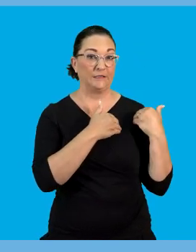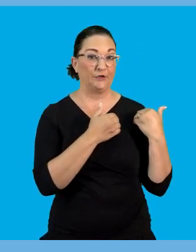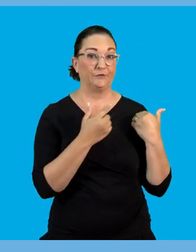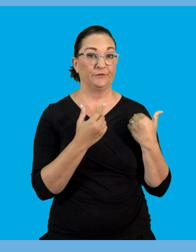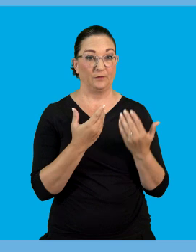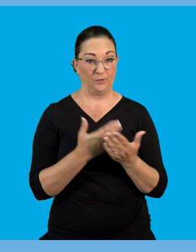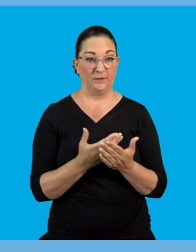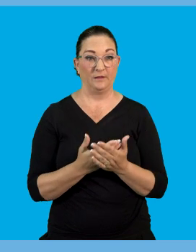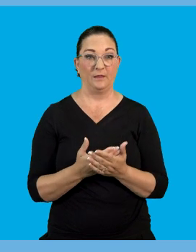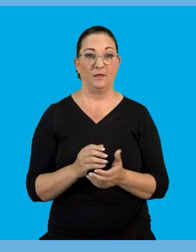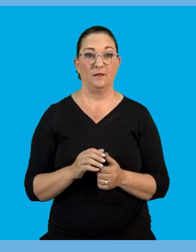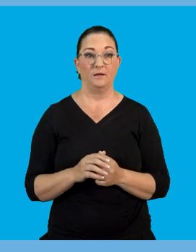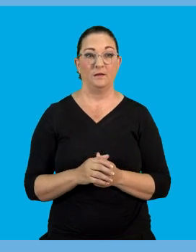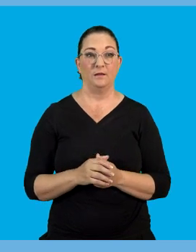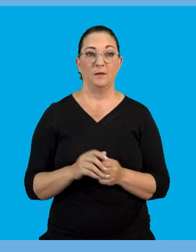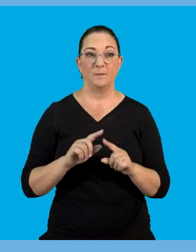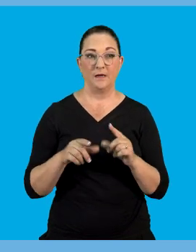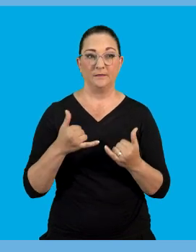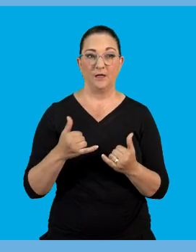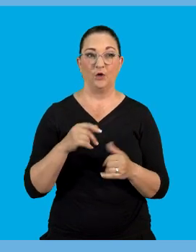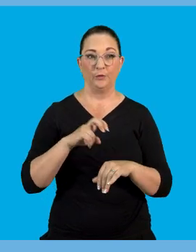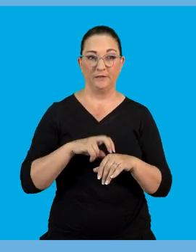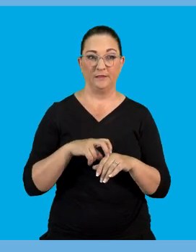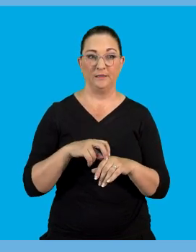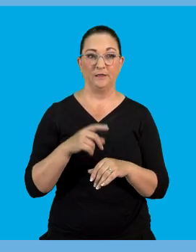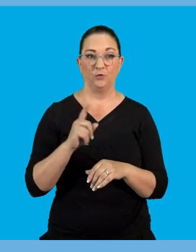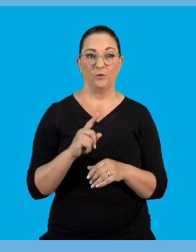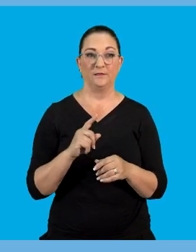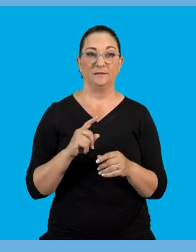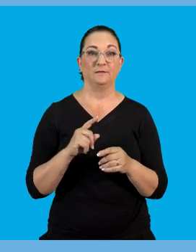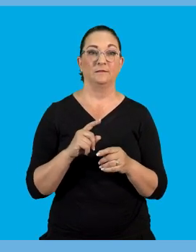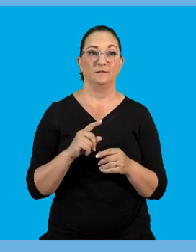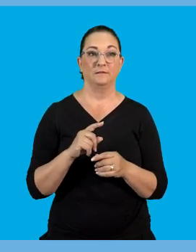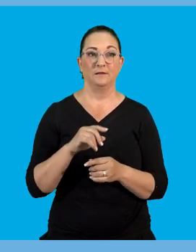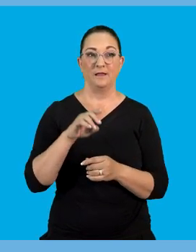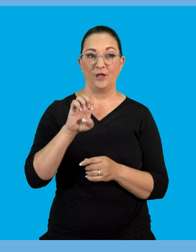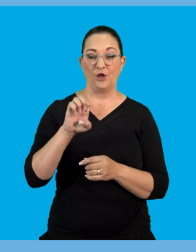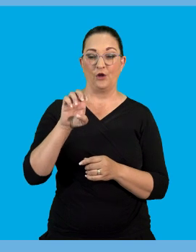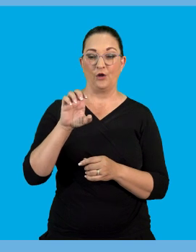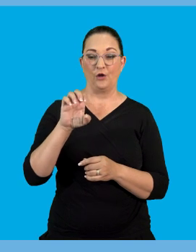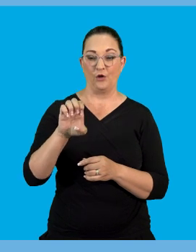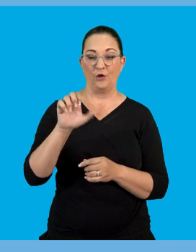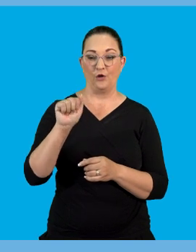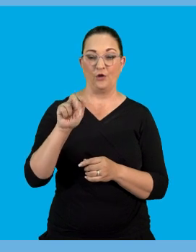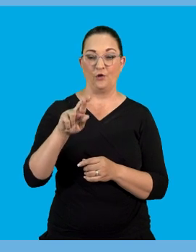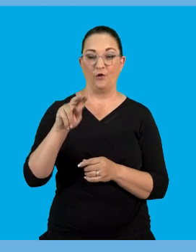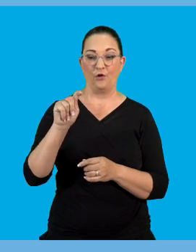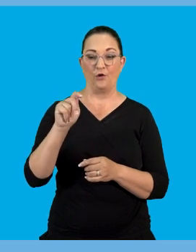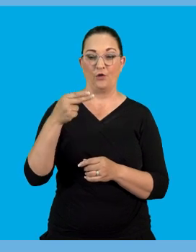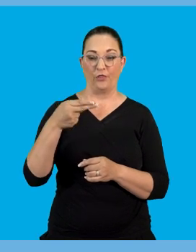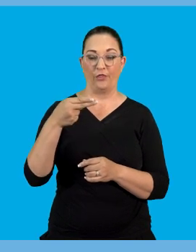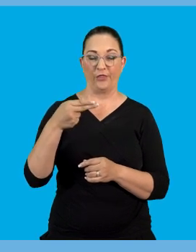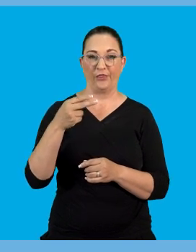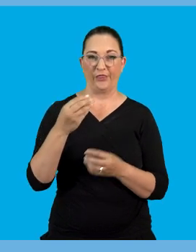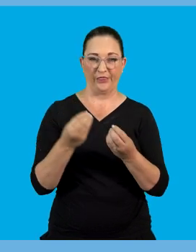ethane. So now in order to discharge the extra electrons safely from an object. We must eth that object. So what do we then mean